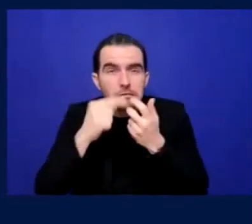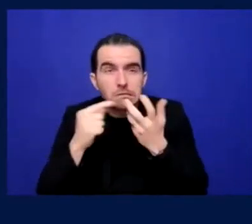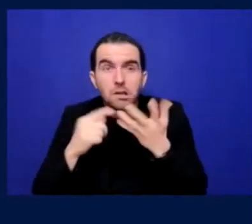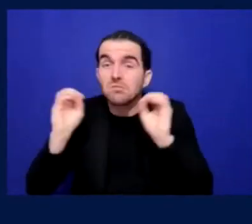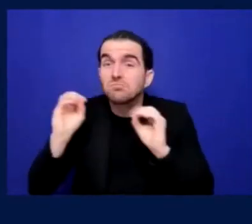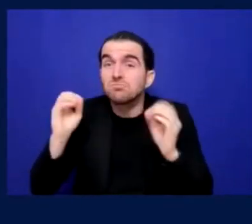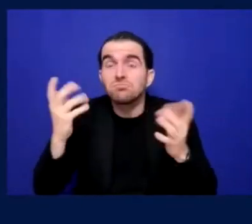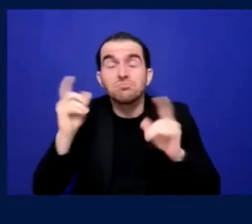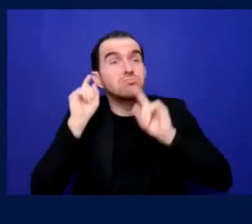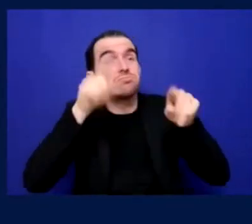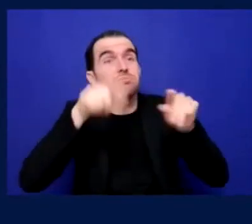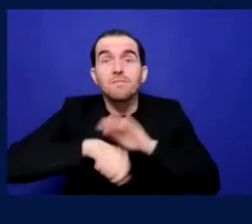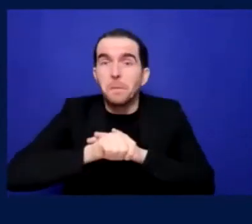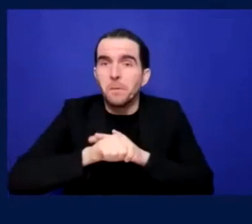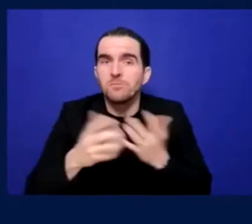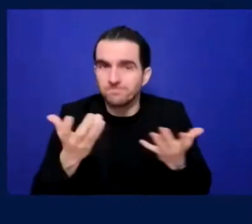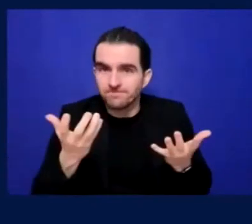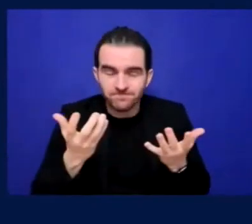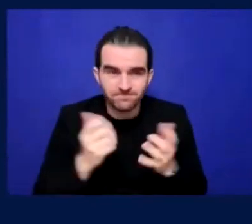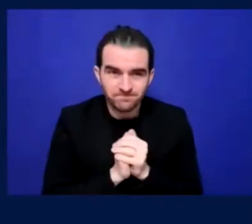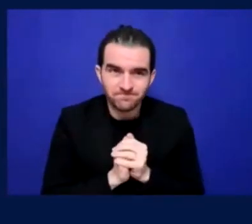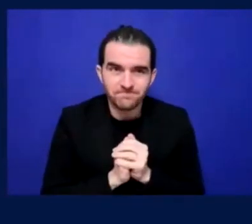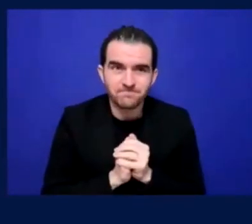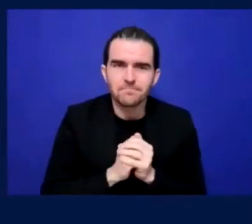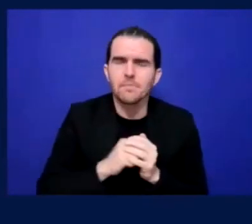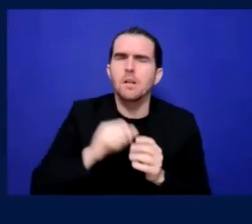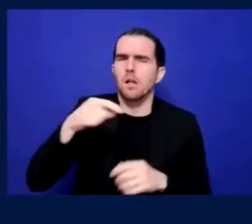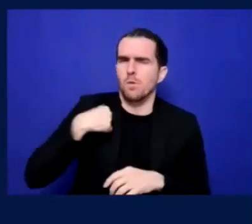to find out from, from, from, from those clubs?